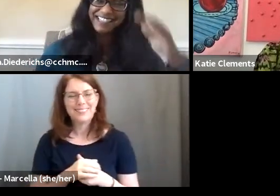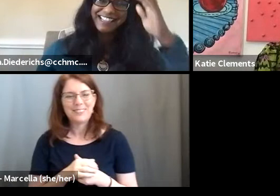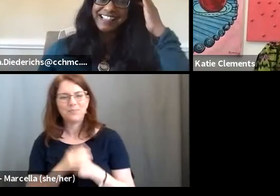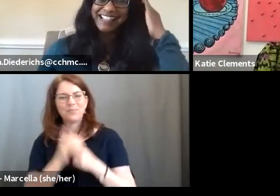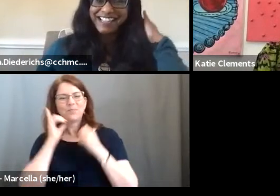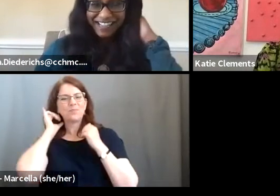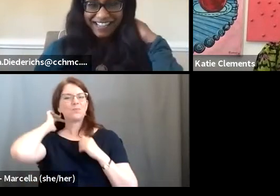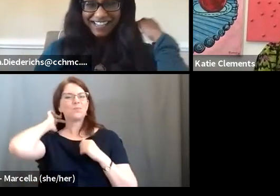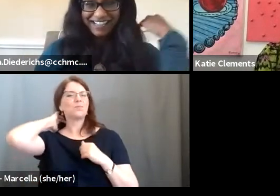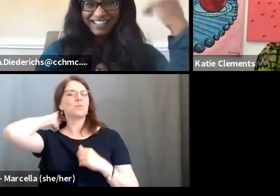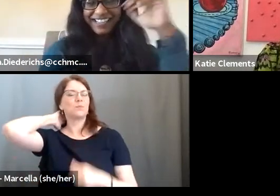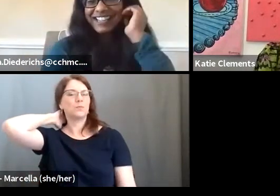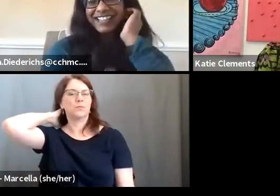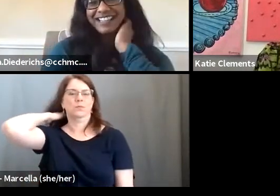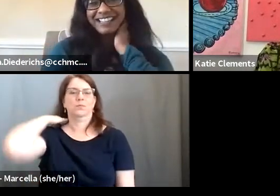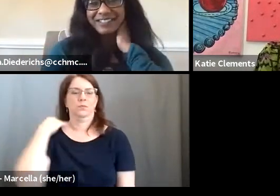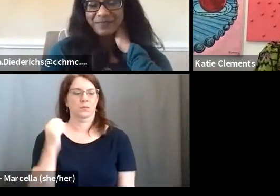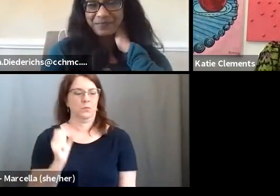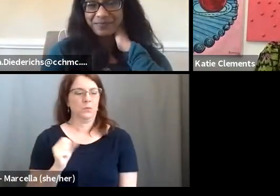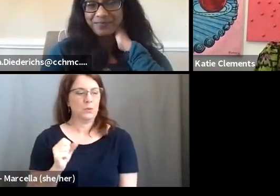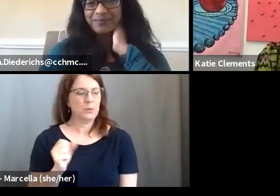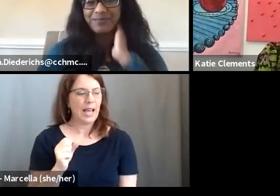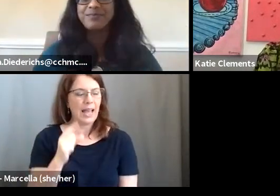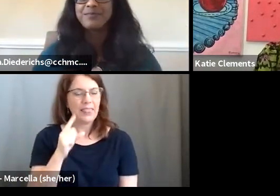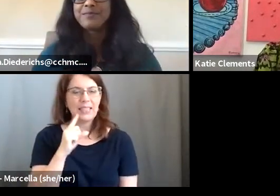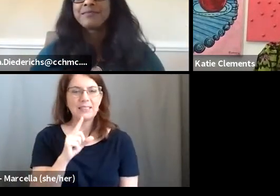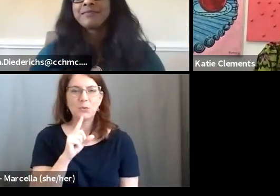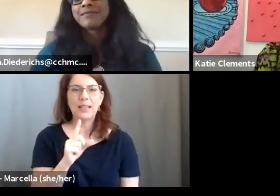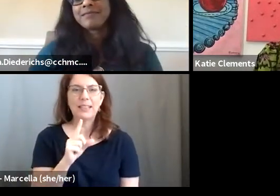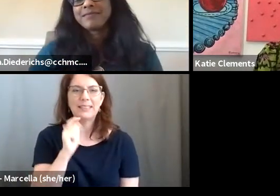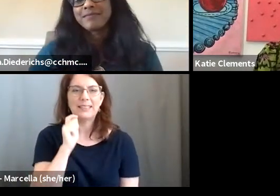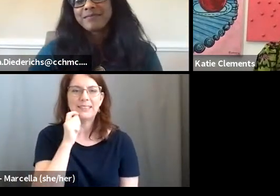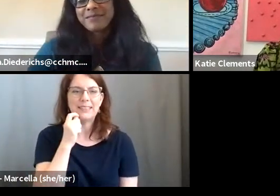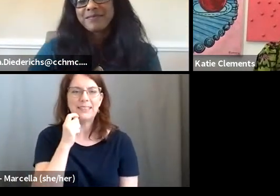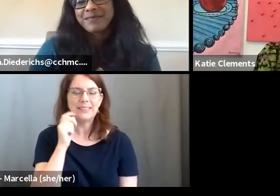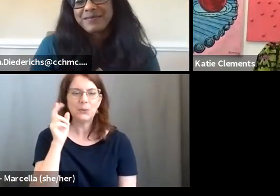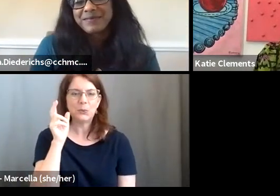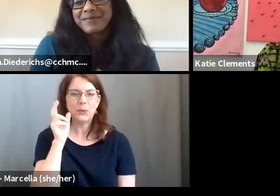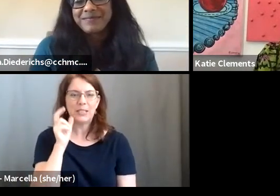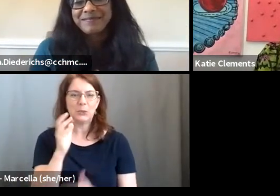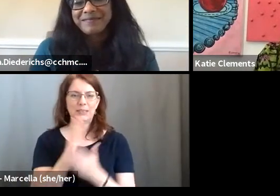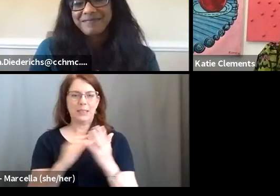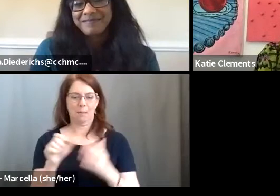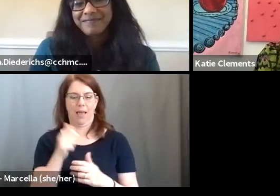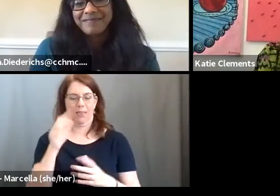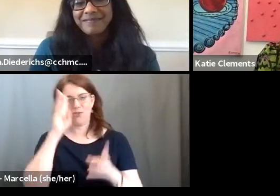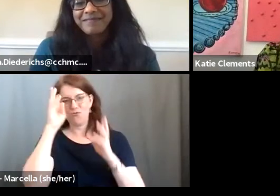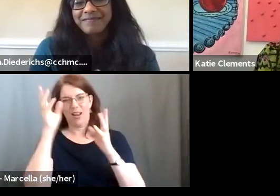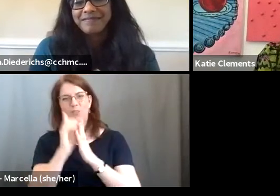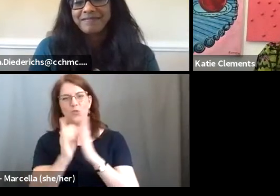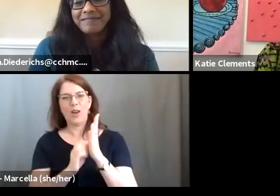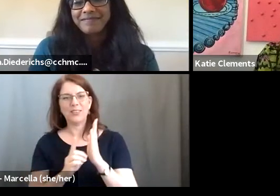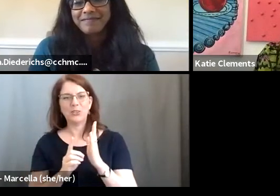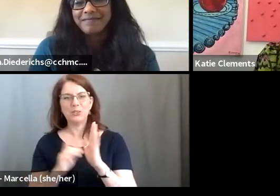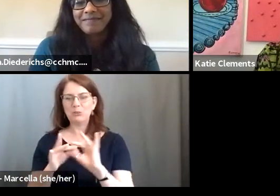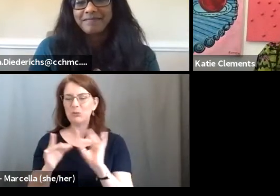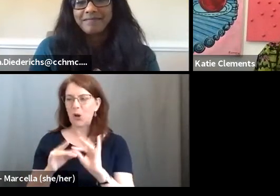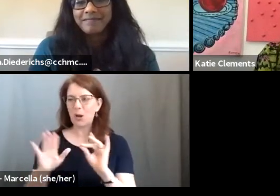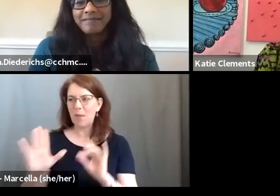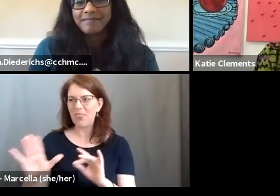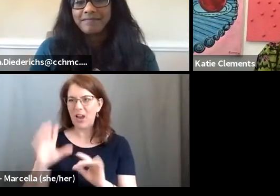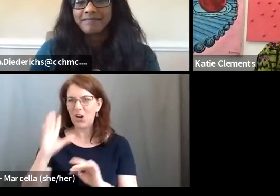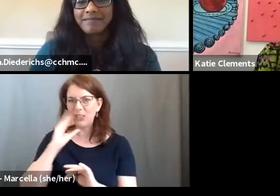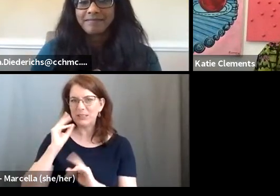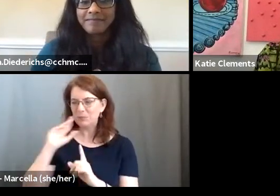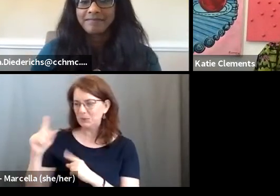So, yeah, I think it's refreshing to hear some of other creative directors talk about their journey because, yeah, for